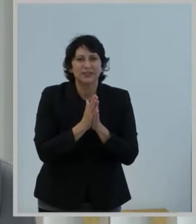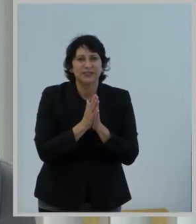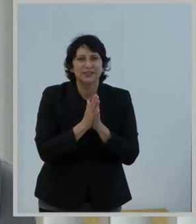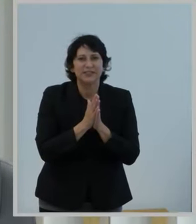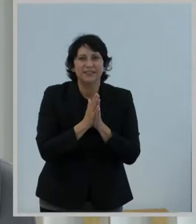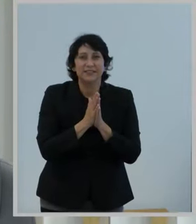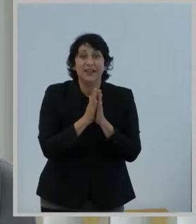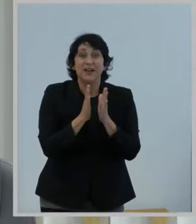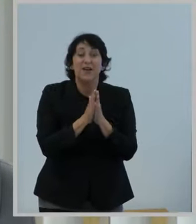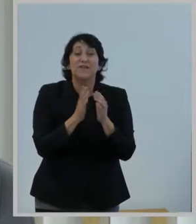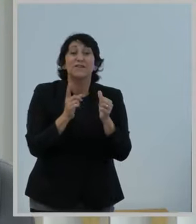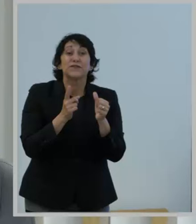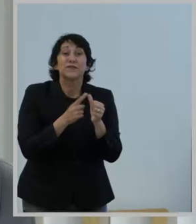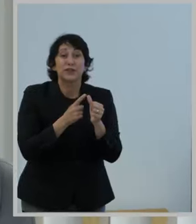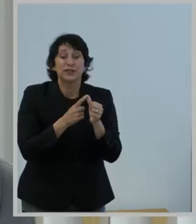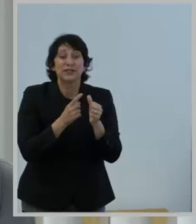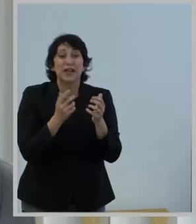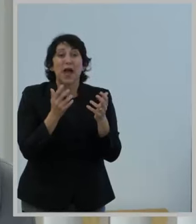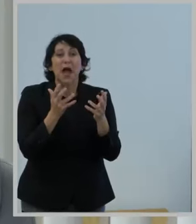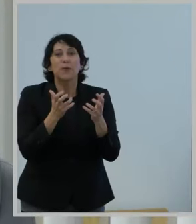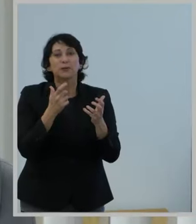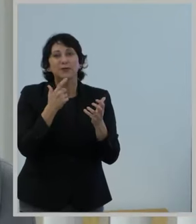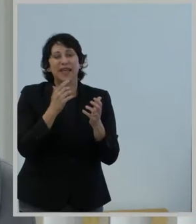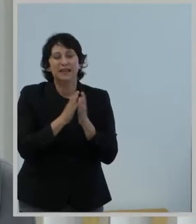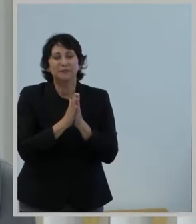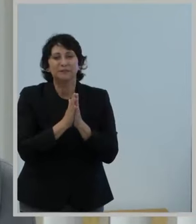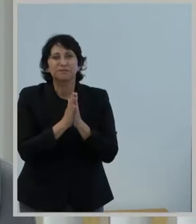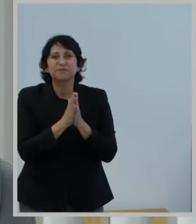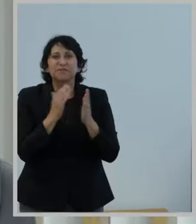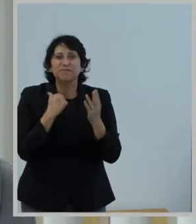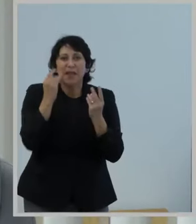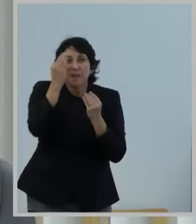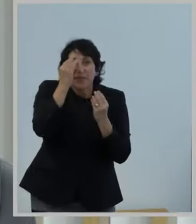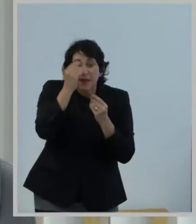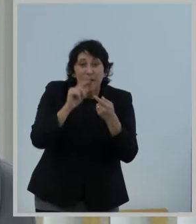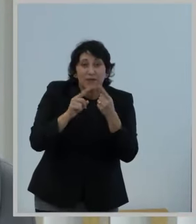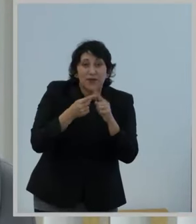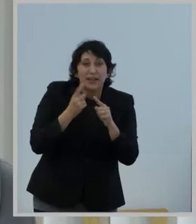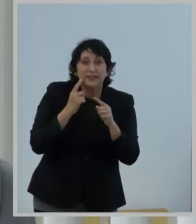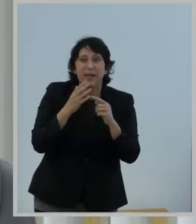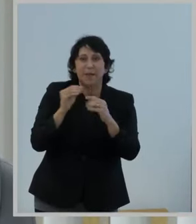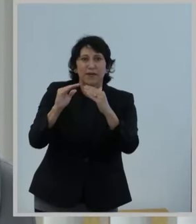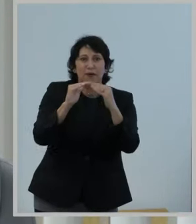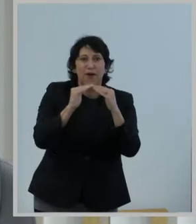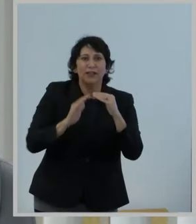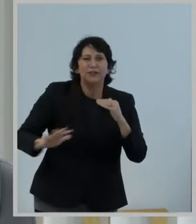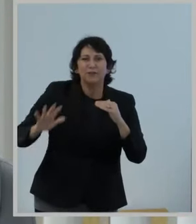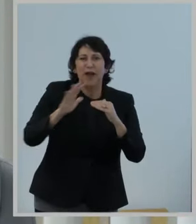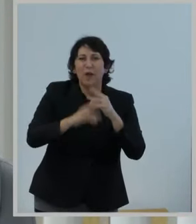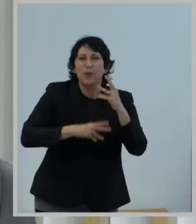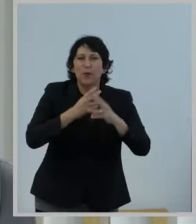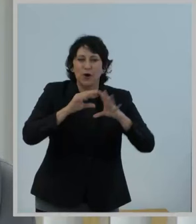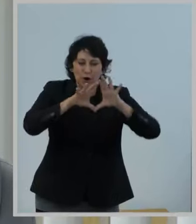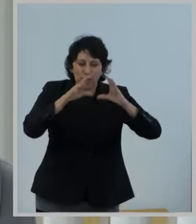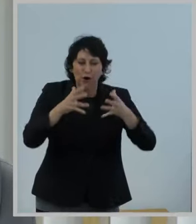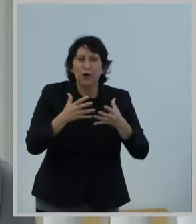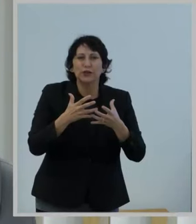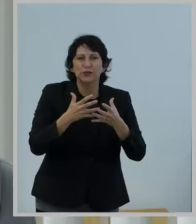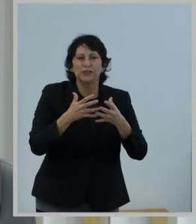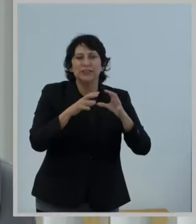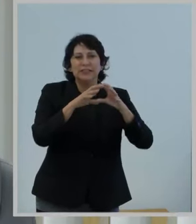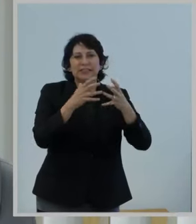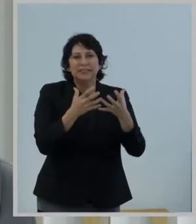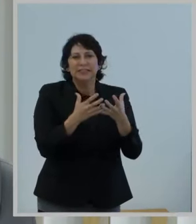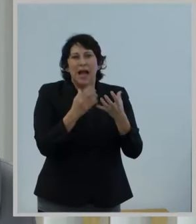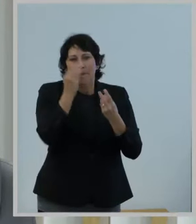First, I do want to say I'm thinking of all my friends and colleagues around the world during these difficult times, and I